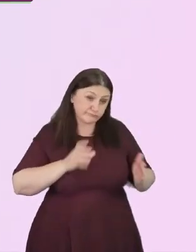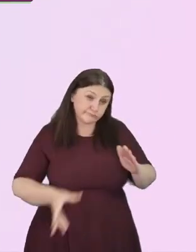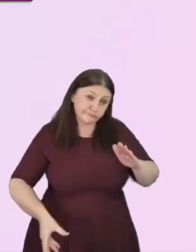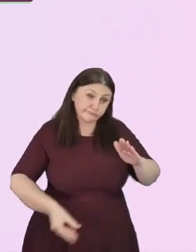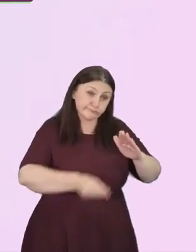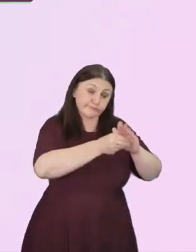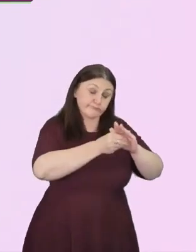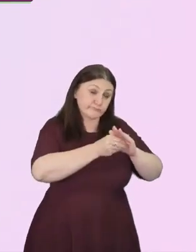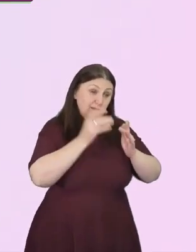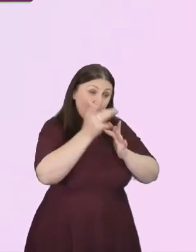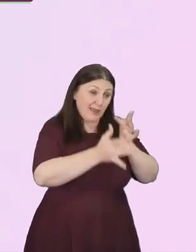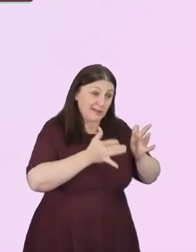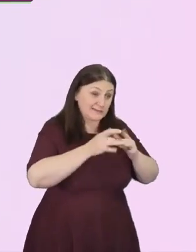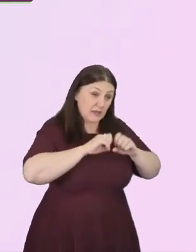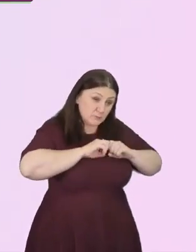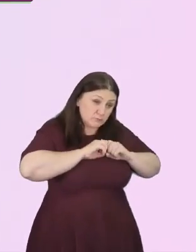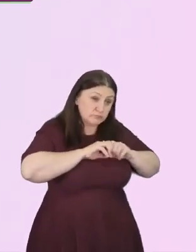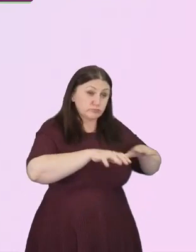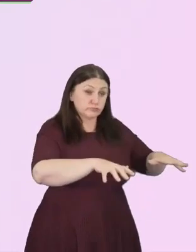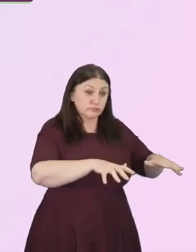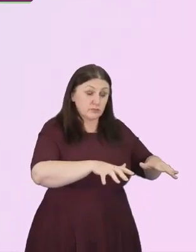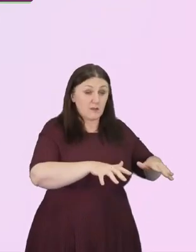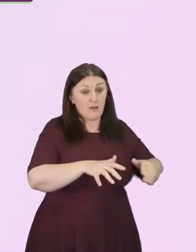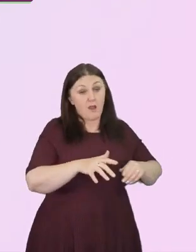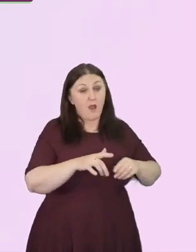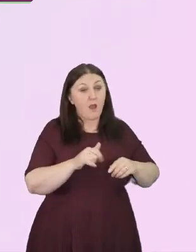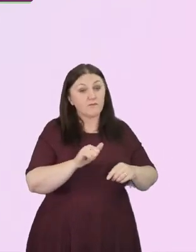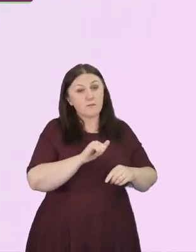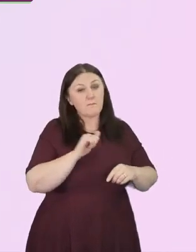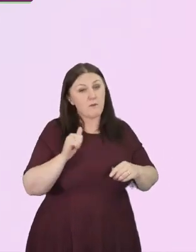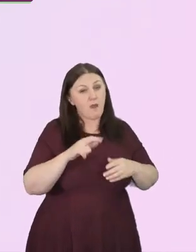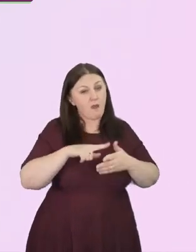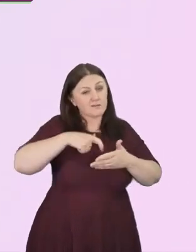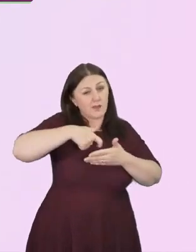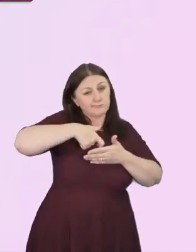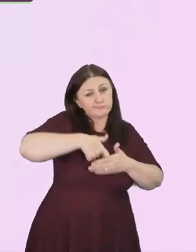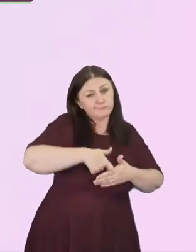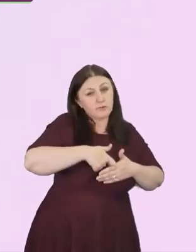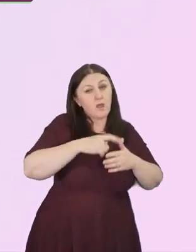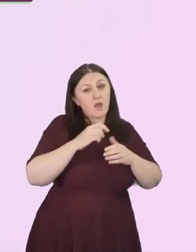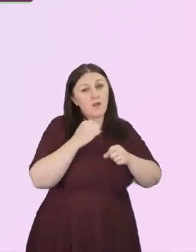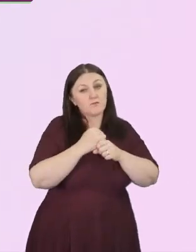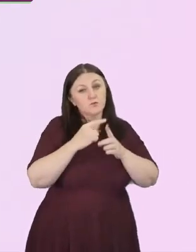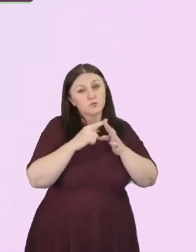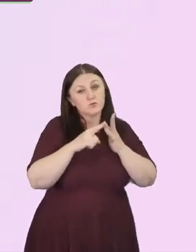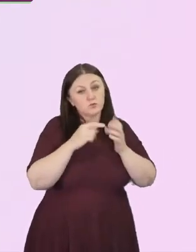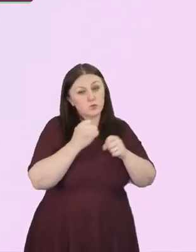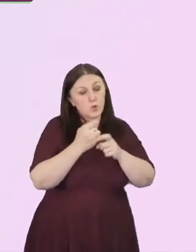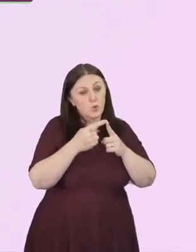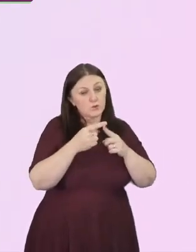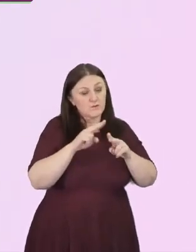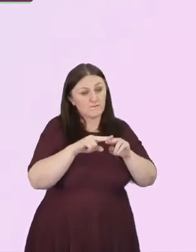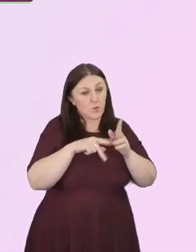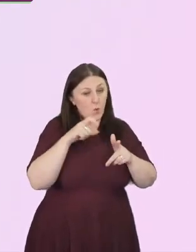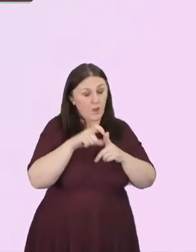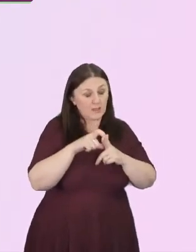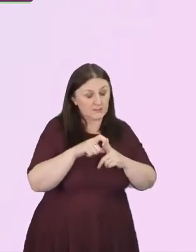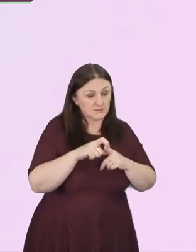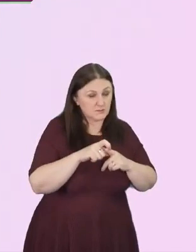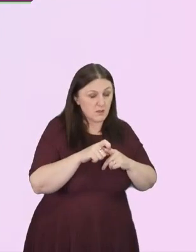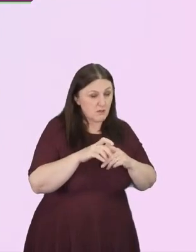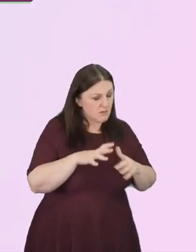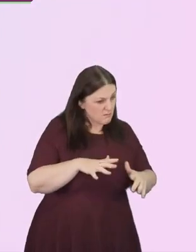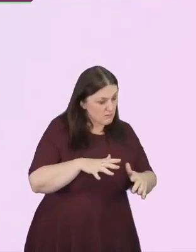George Floyd. At the time, in some way which I don't understand, and not because it was not